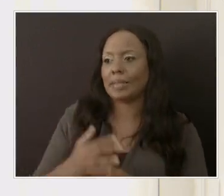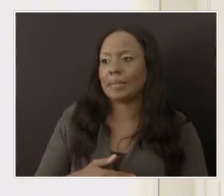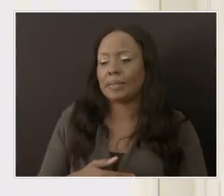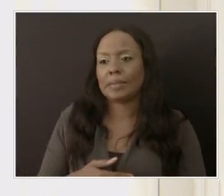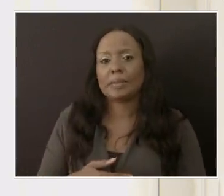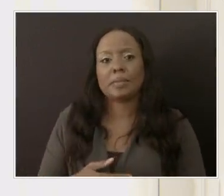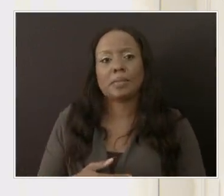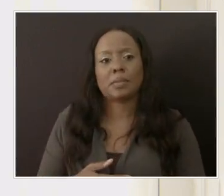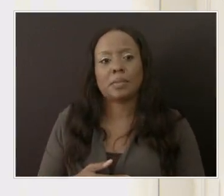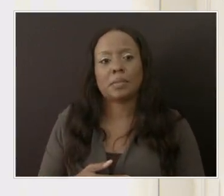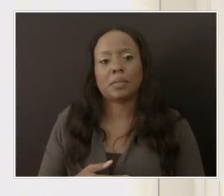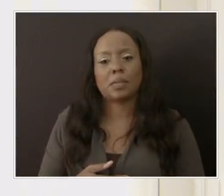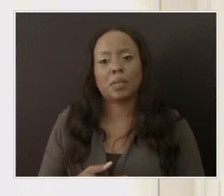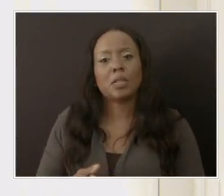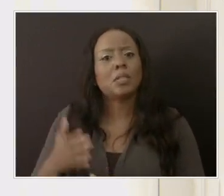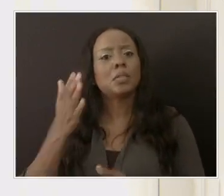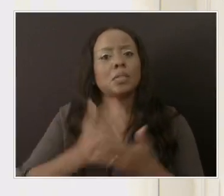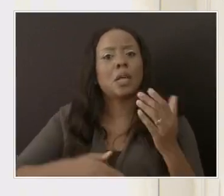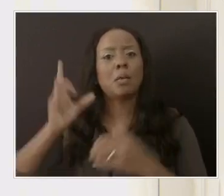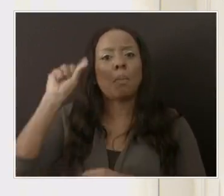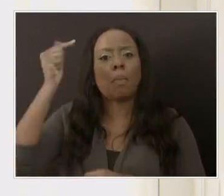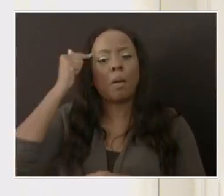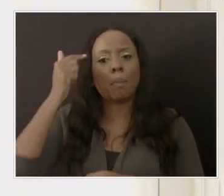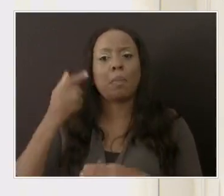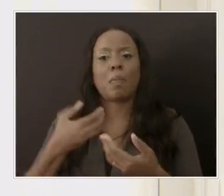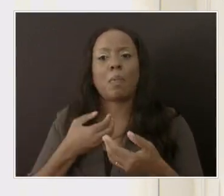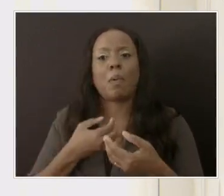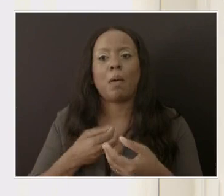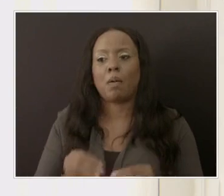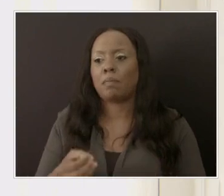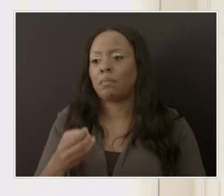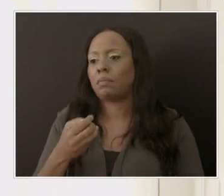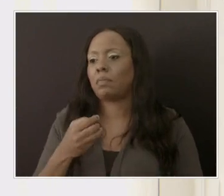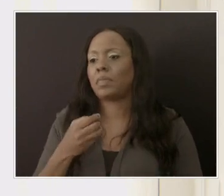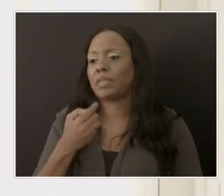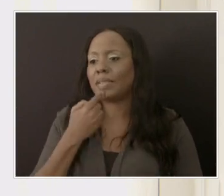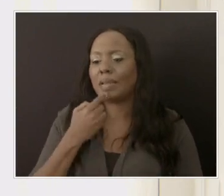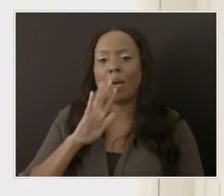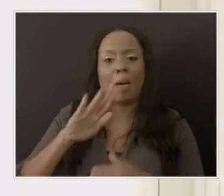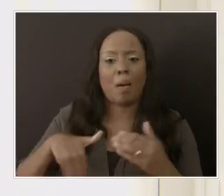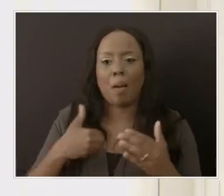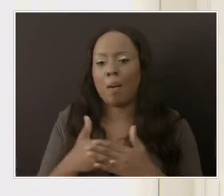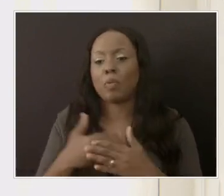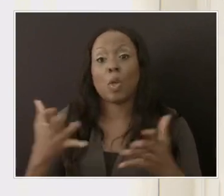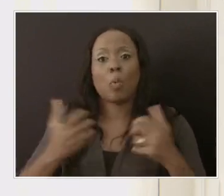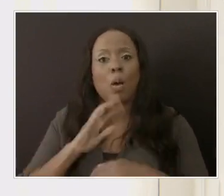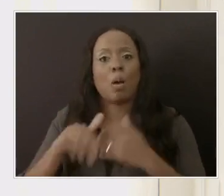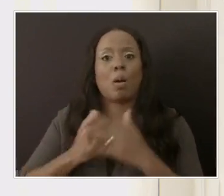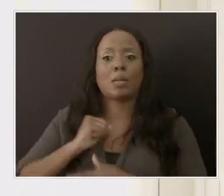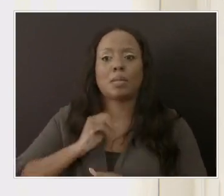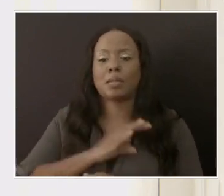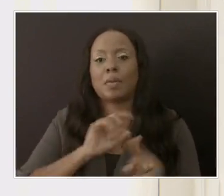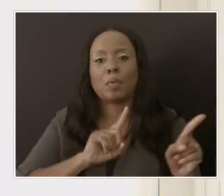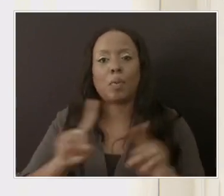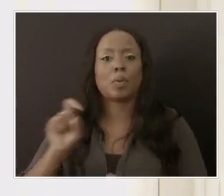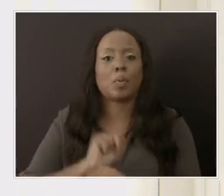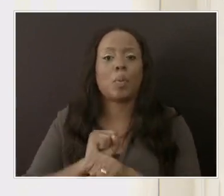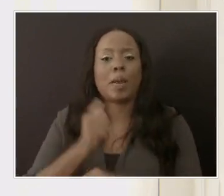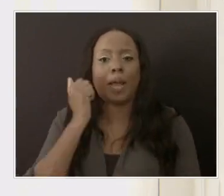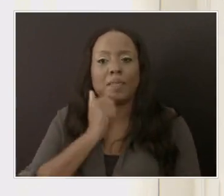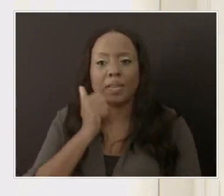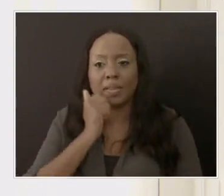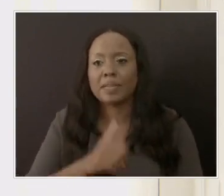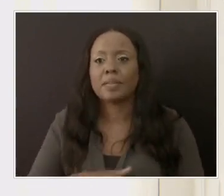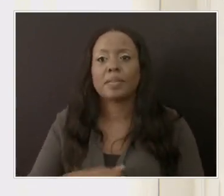and they name one in particular, is still insisting that all officers come to work on a daily basis. Departments with 17